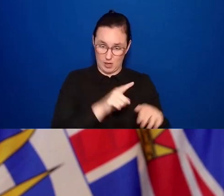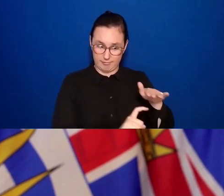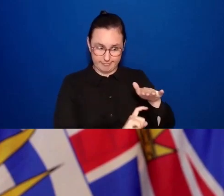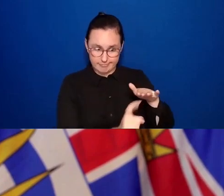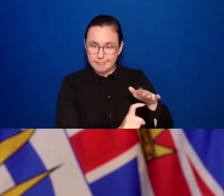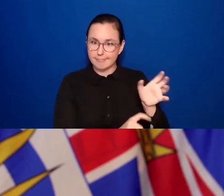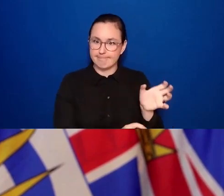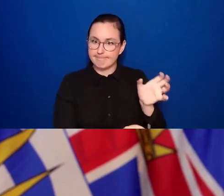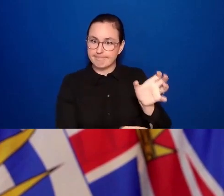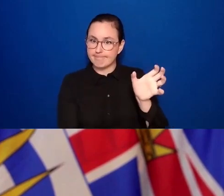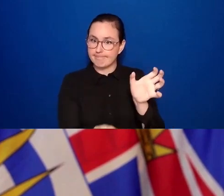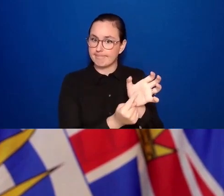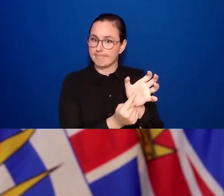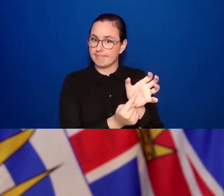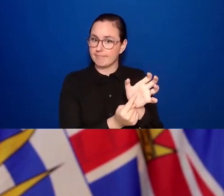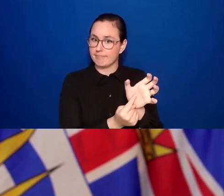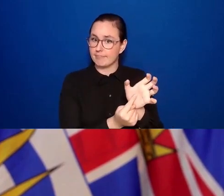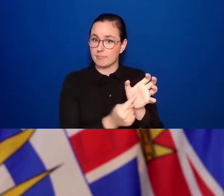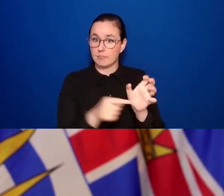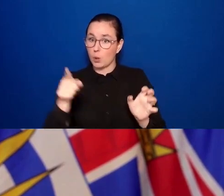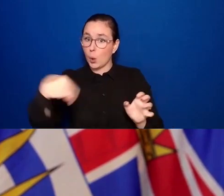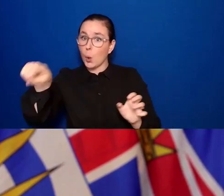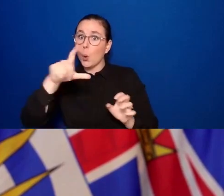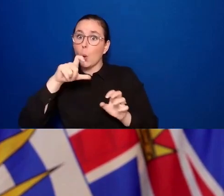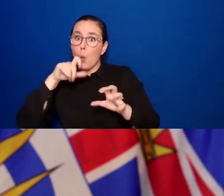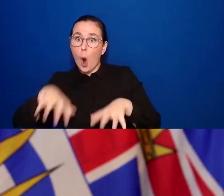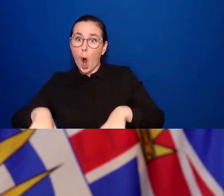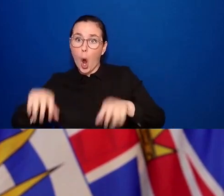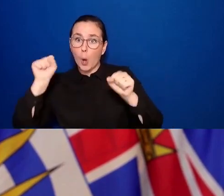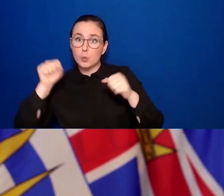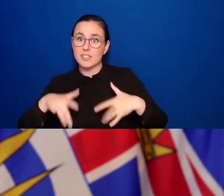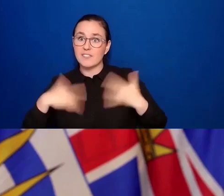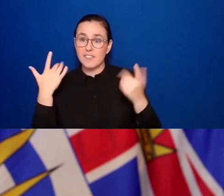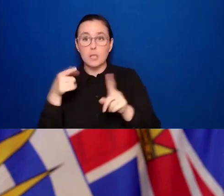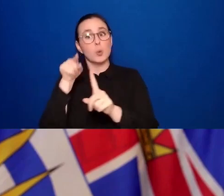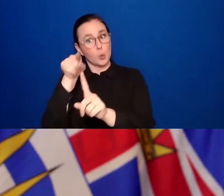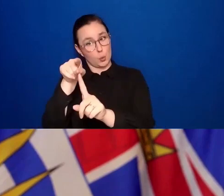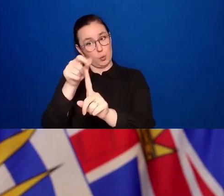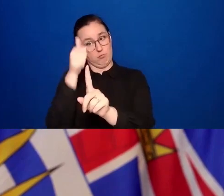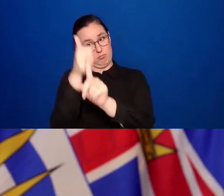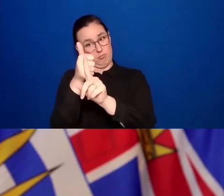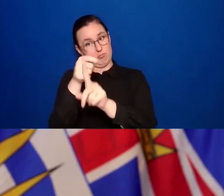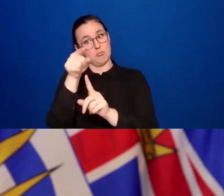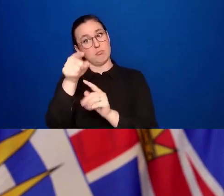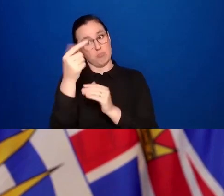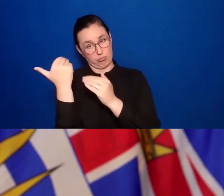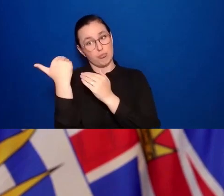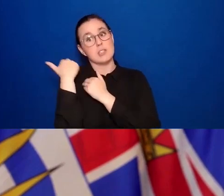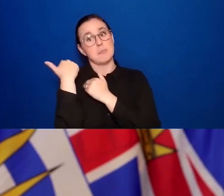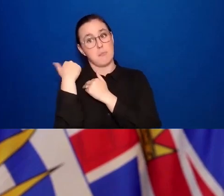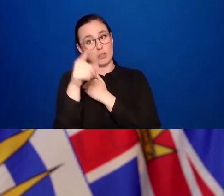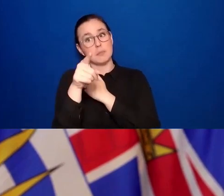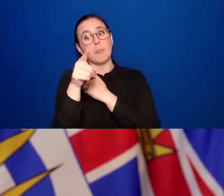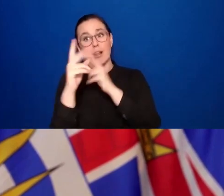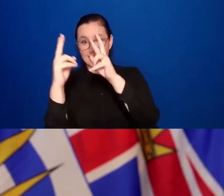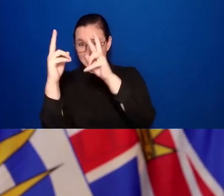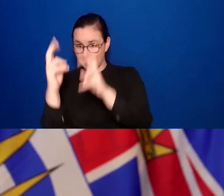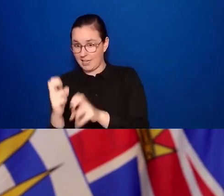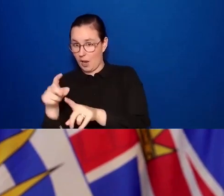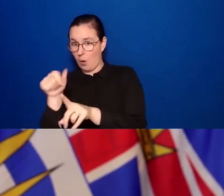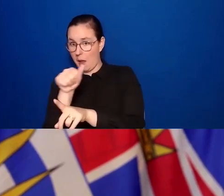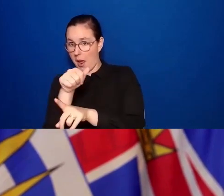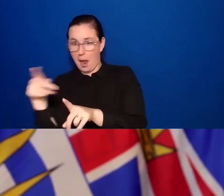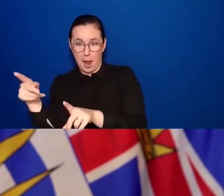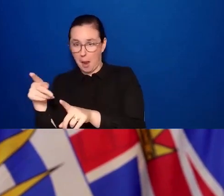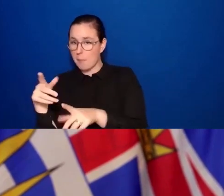onus will be on organizers to ensure that people who are attended have the app and they can have it on a paper. You don't